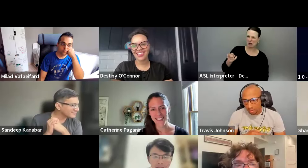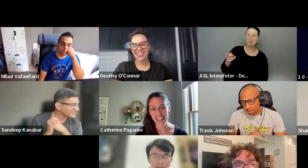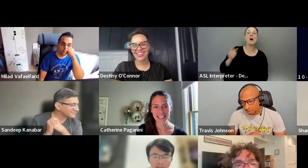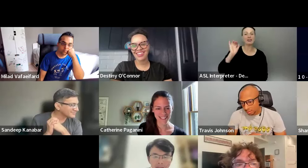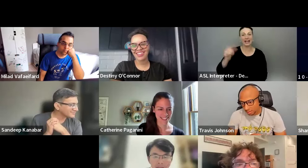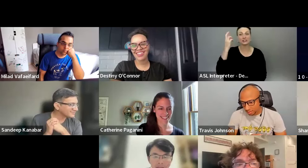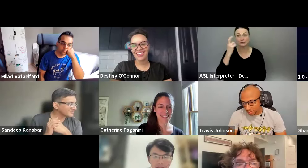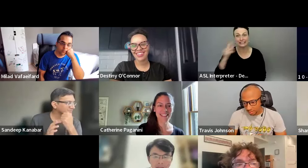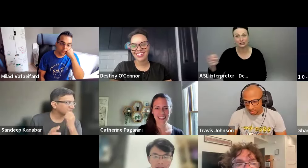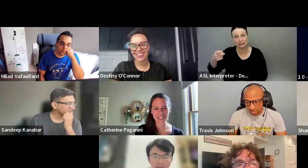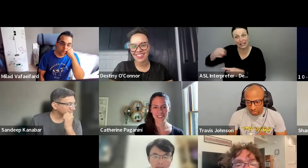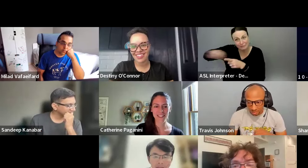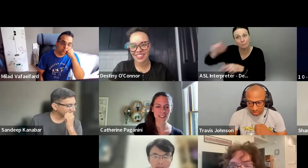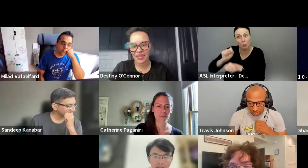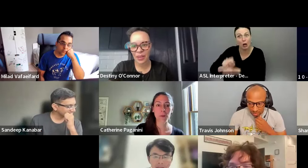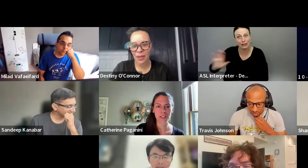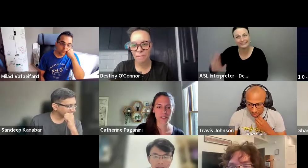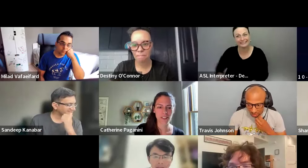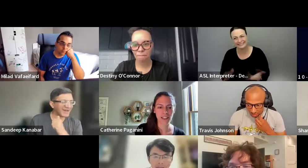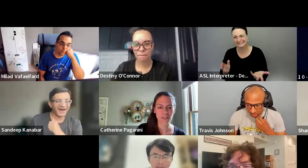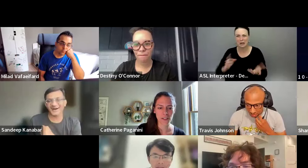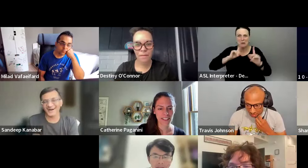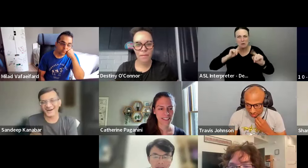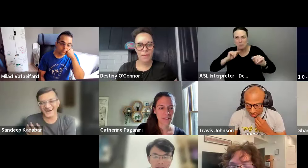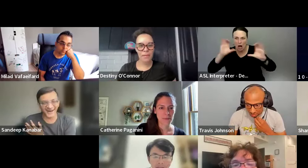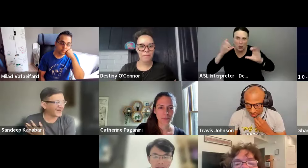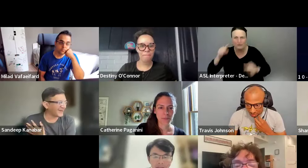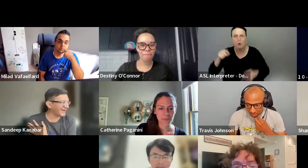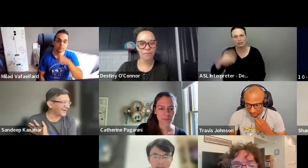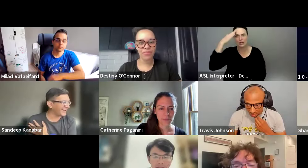well, she actually has an insight on what reporters are looking for.